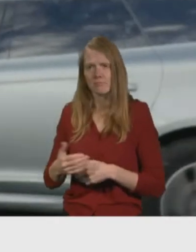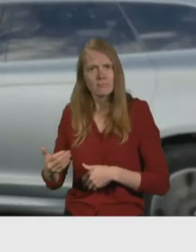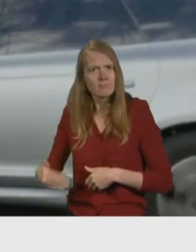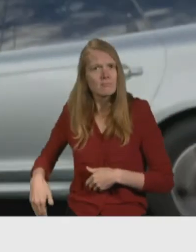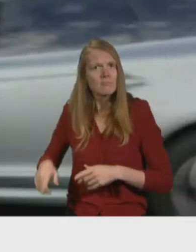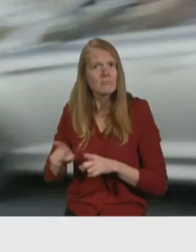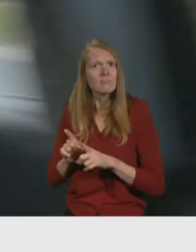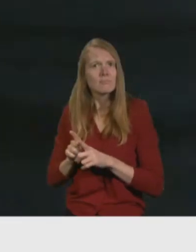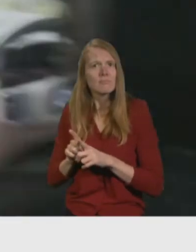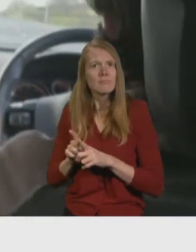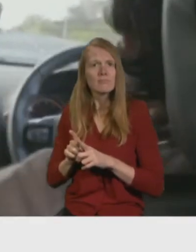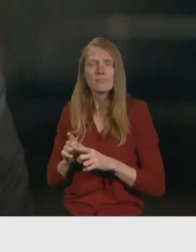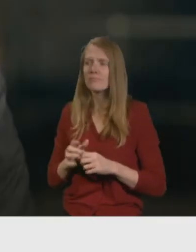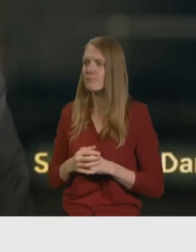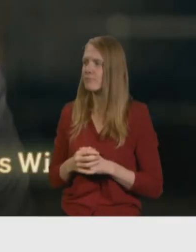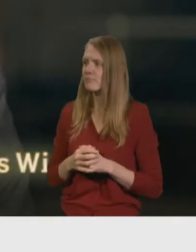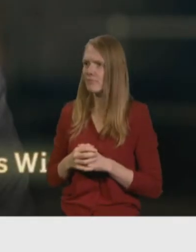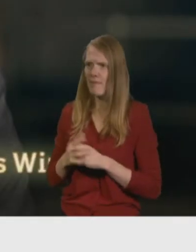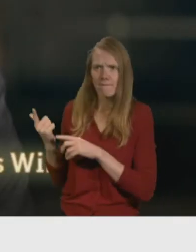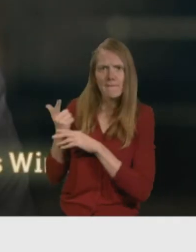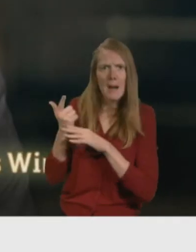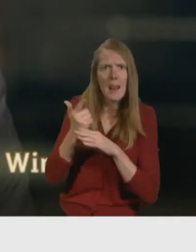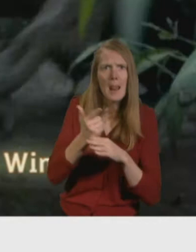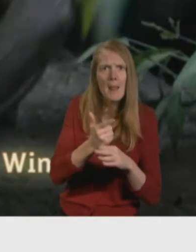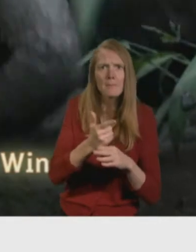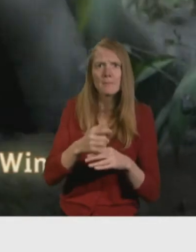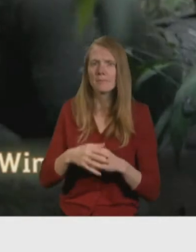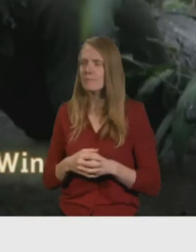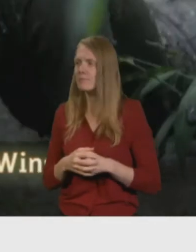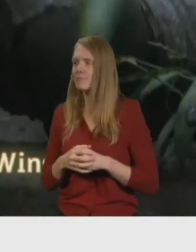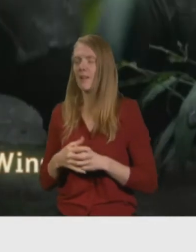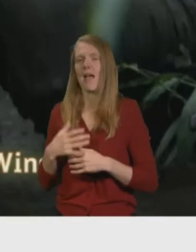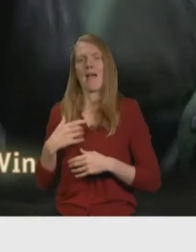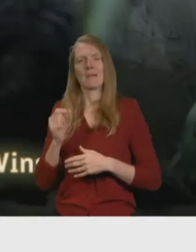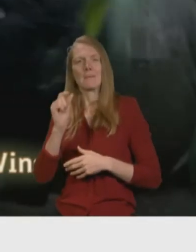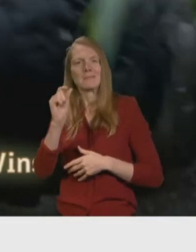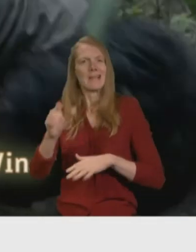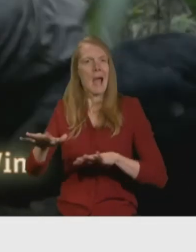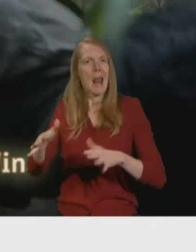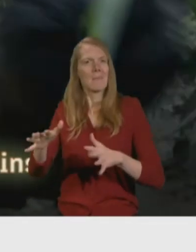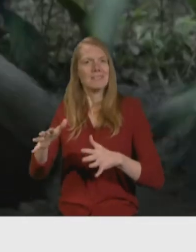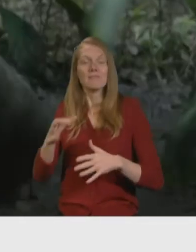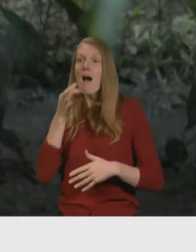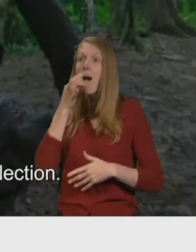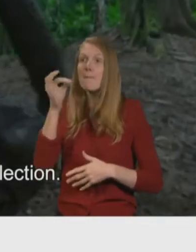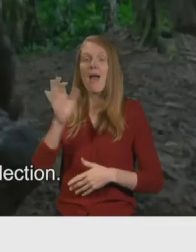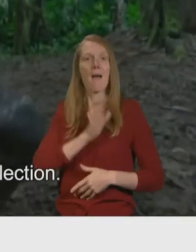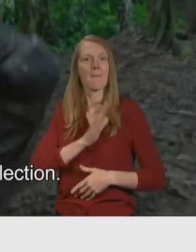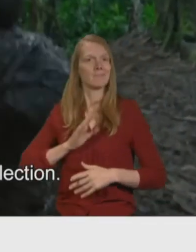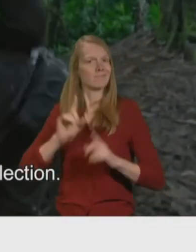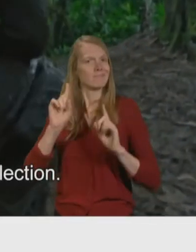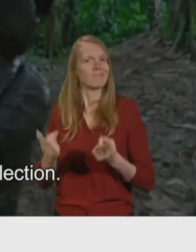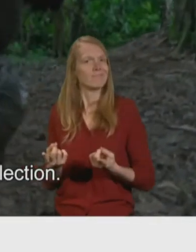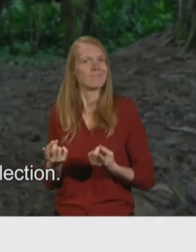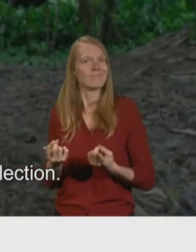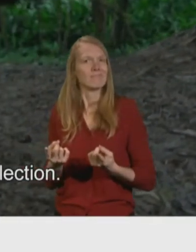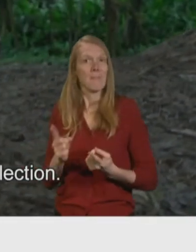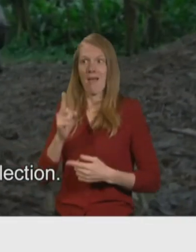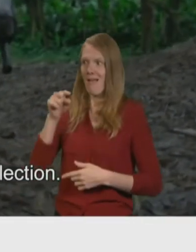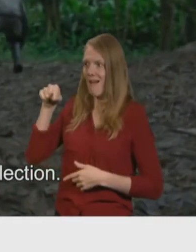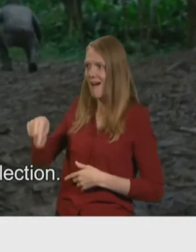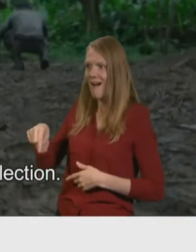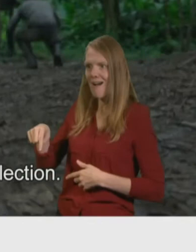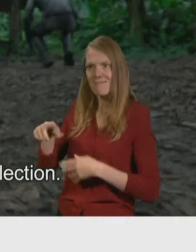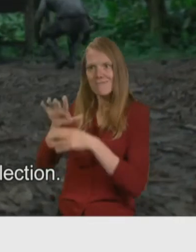on. The desk tube's up. I have mild epilepsy. I can't apply for the army. So doing this course will be the closest to experiencing